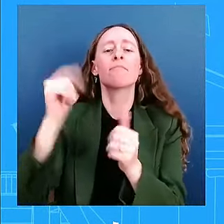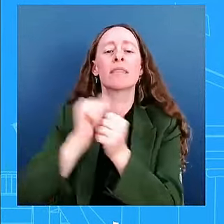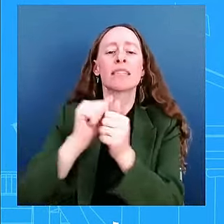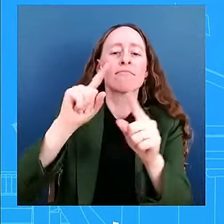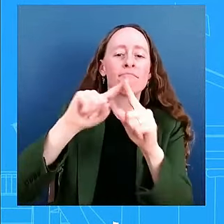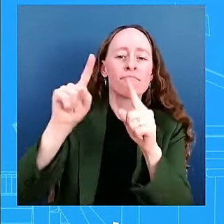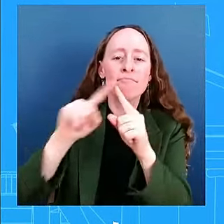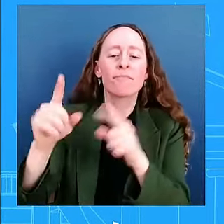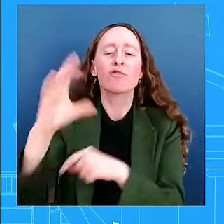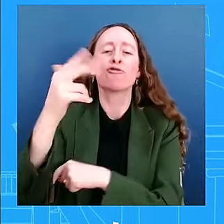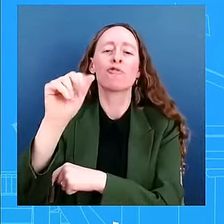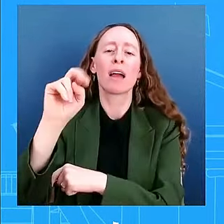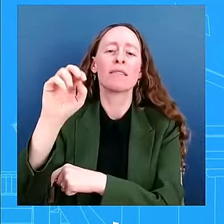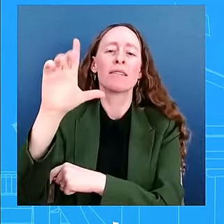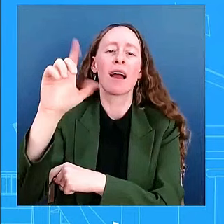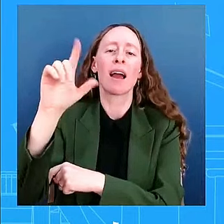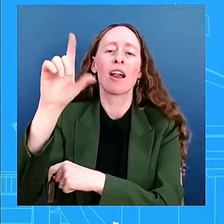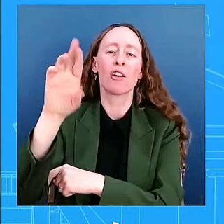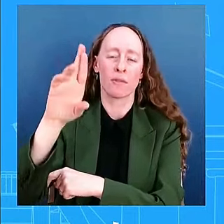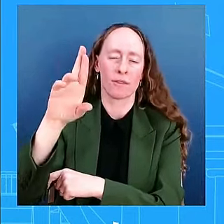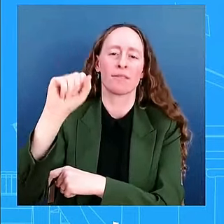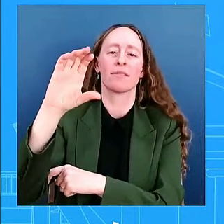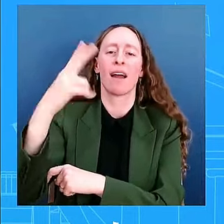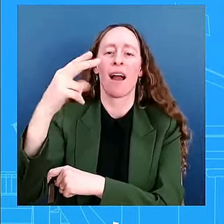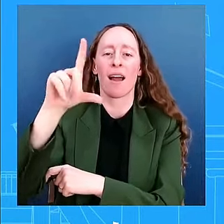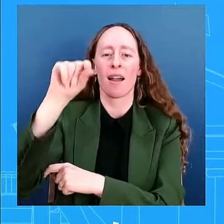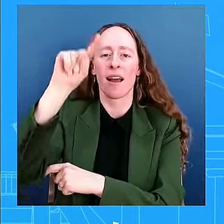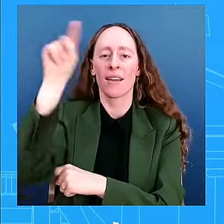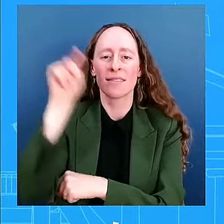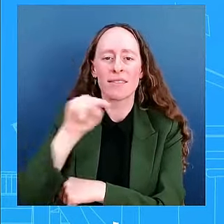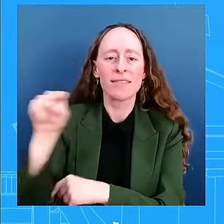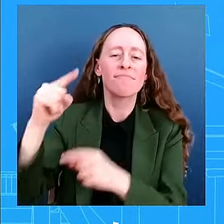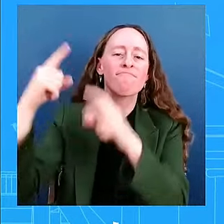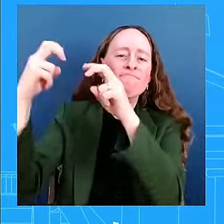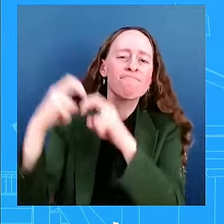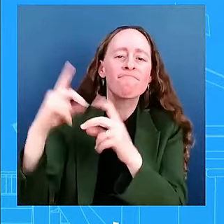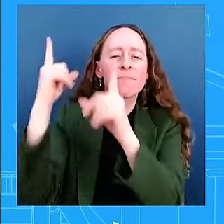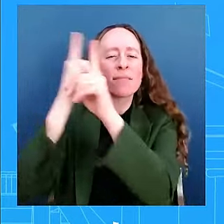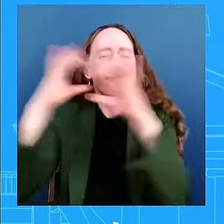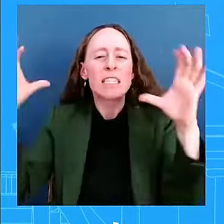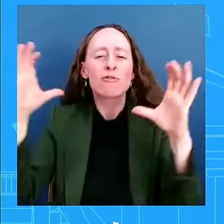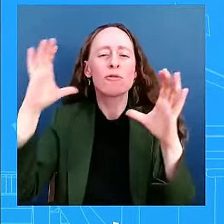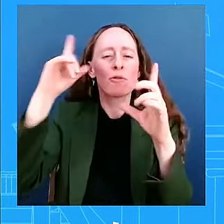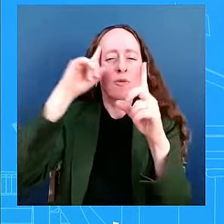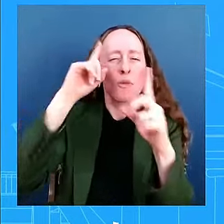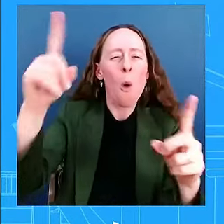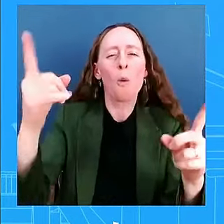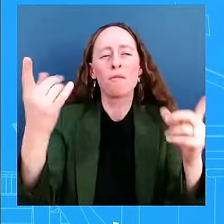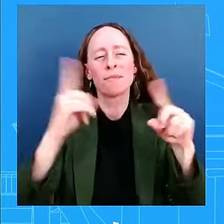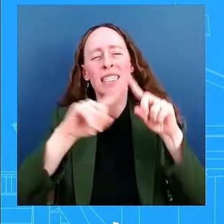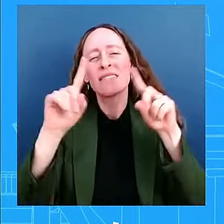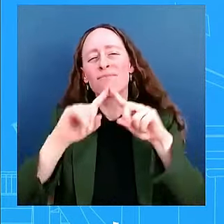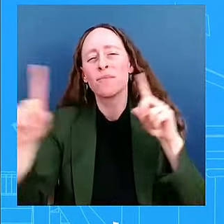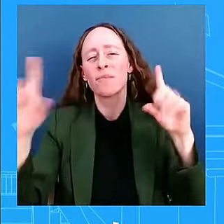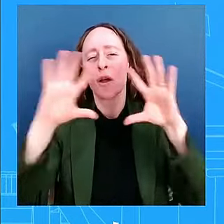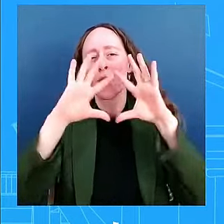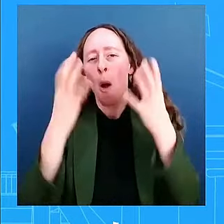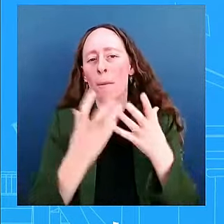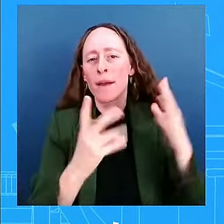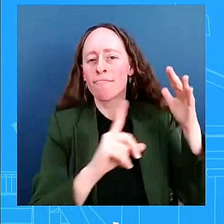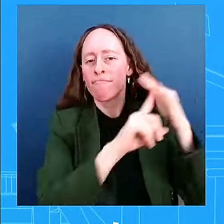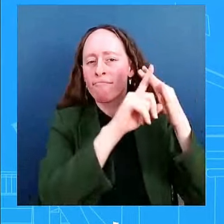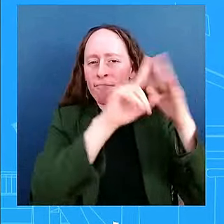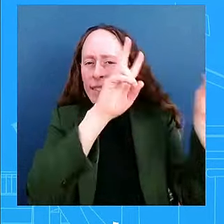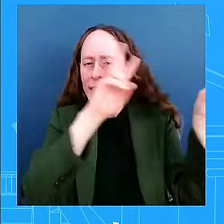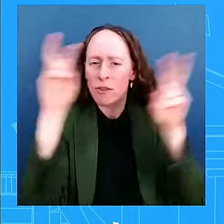shares with Germany and the full range of global issues that we are tackling together. The close relationship between President Biden